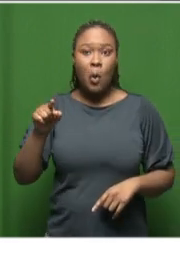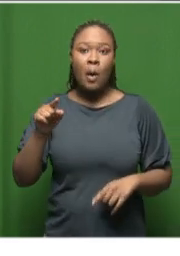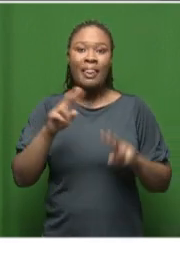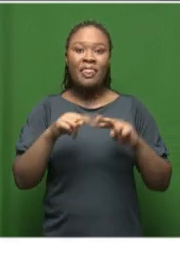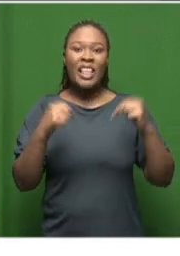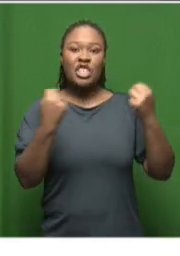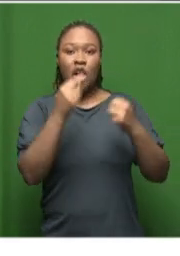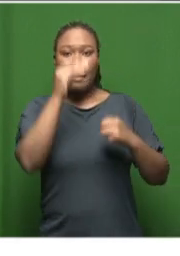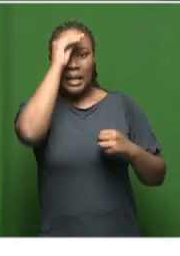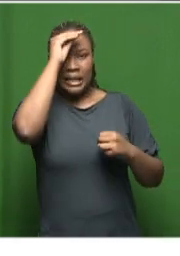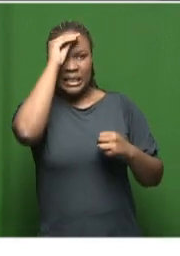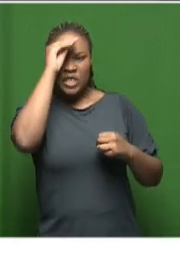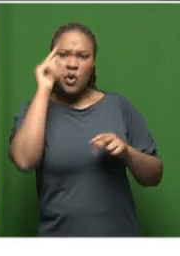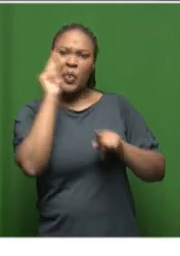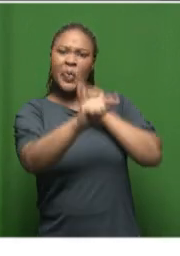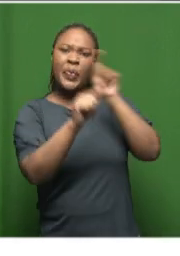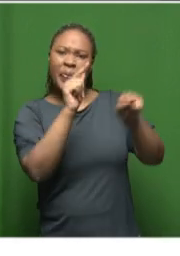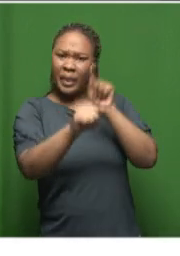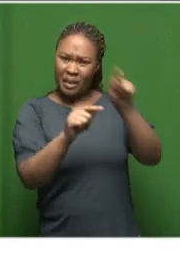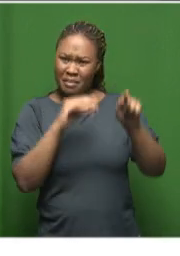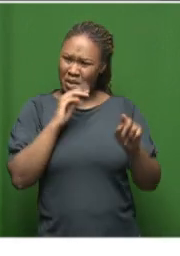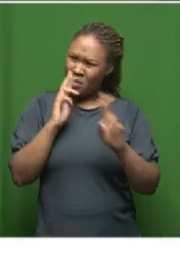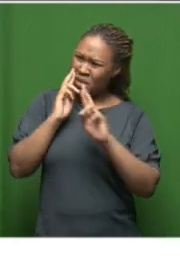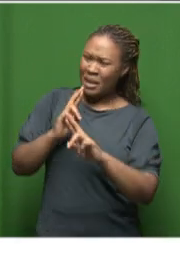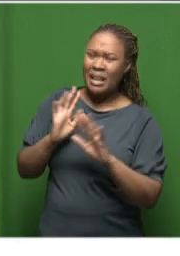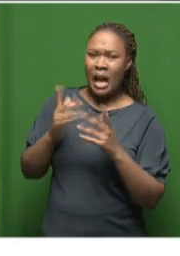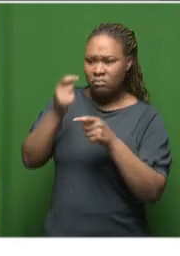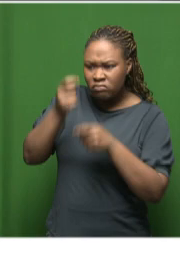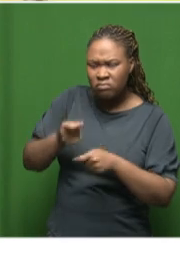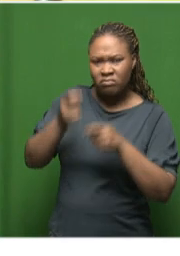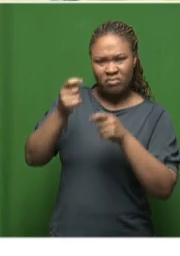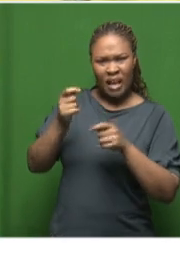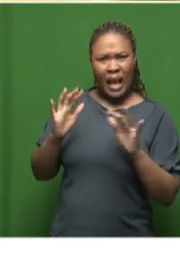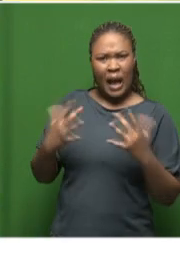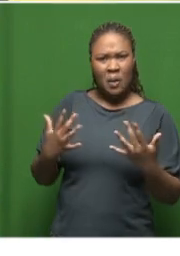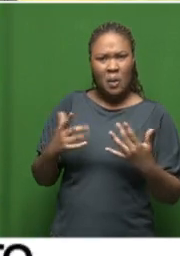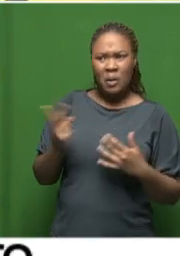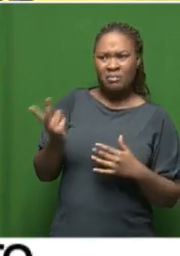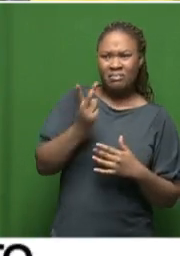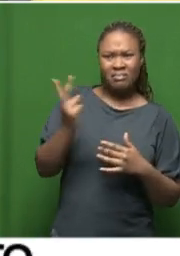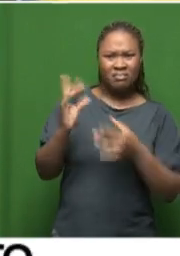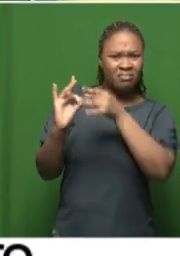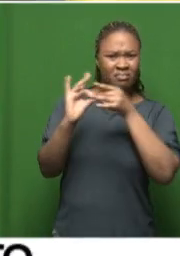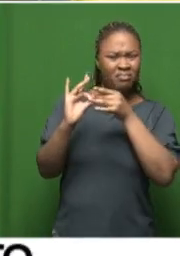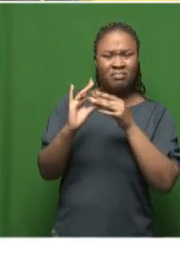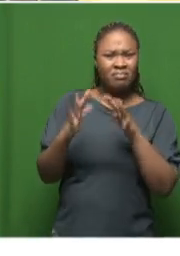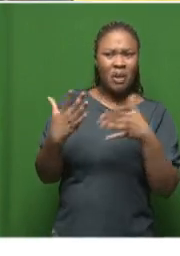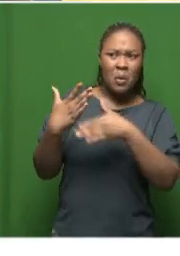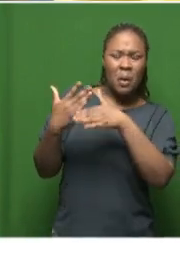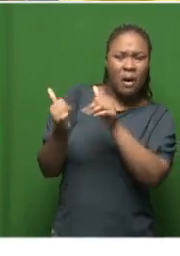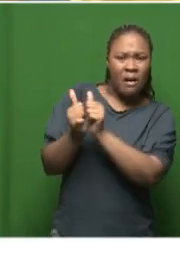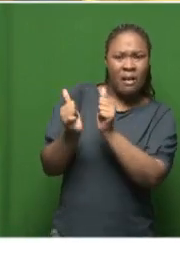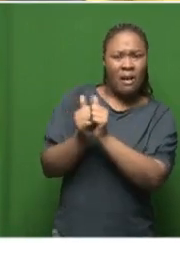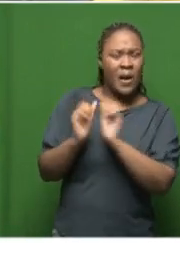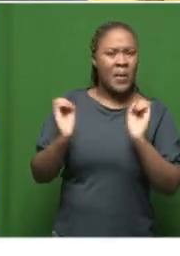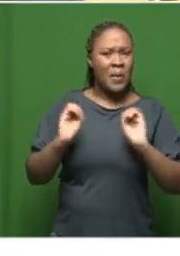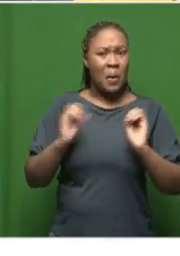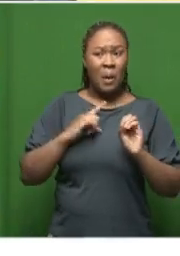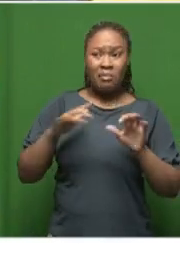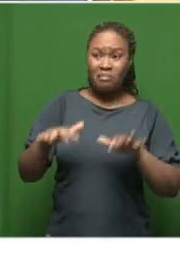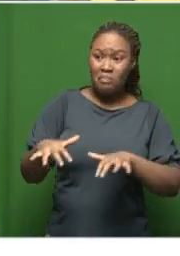you have, and then you still expect society to have faith in the police system, where in Parliament